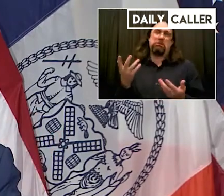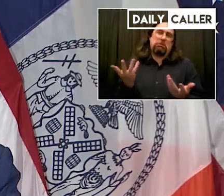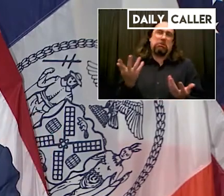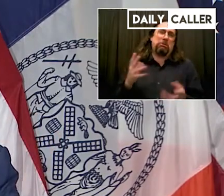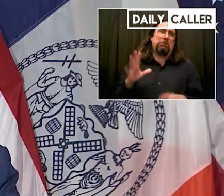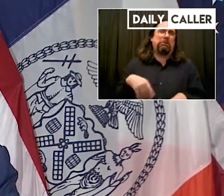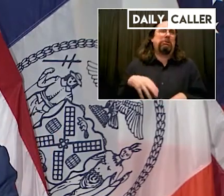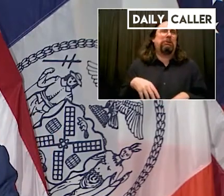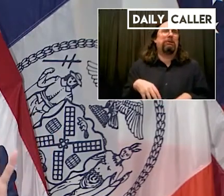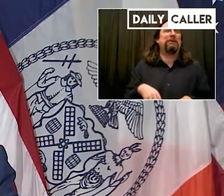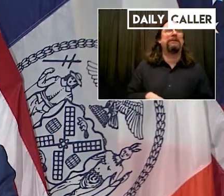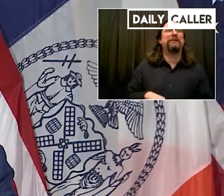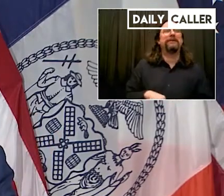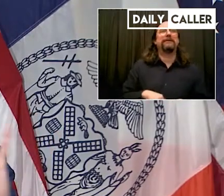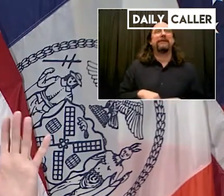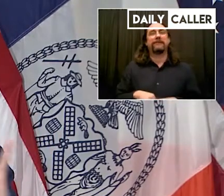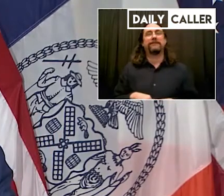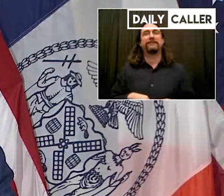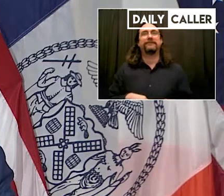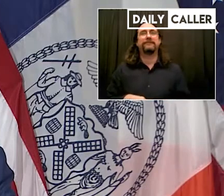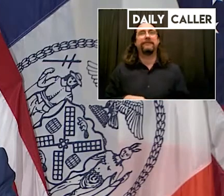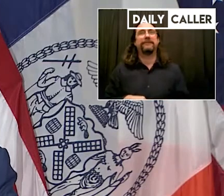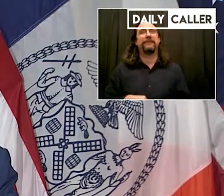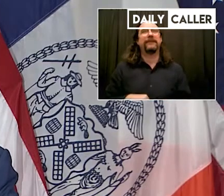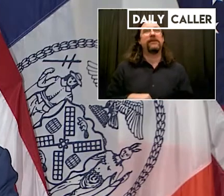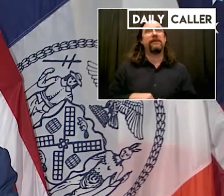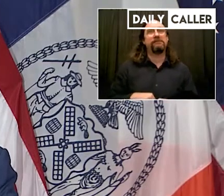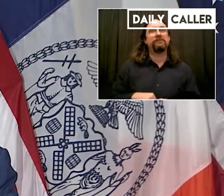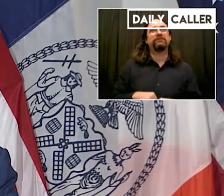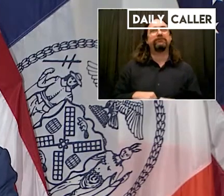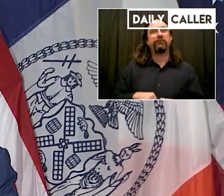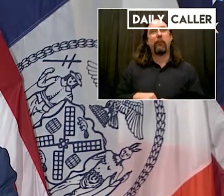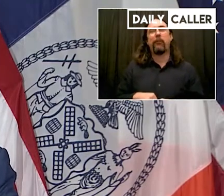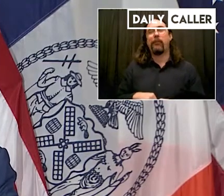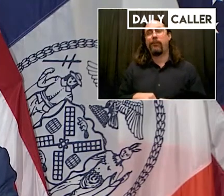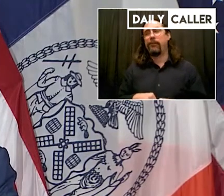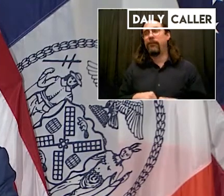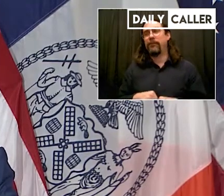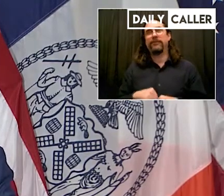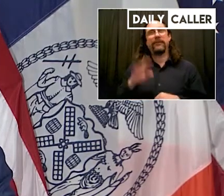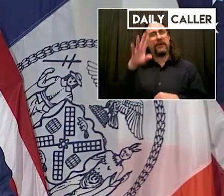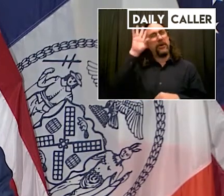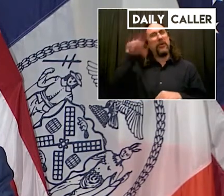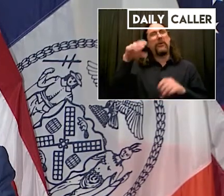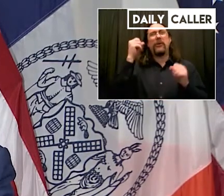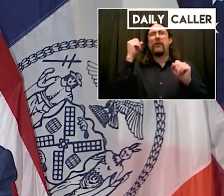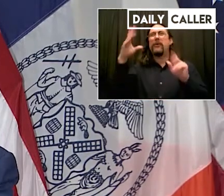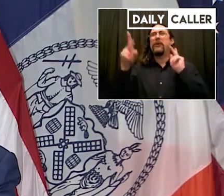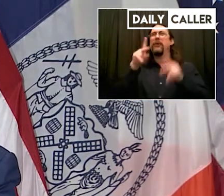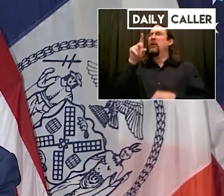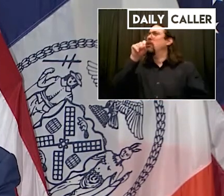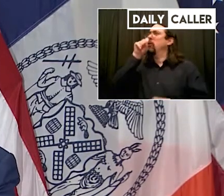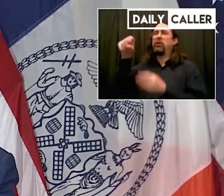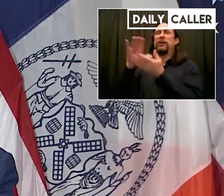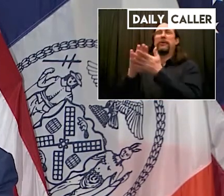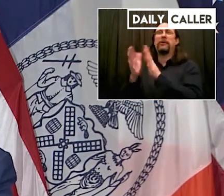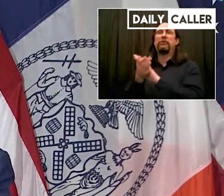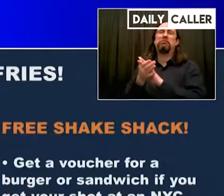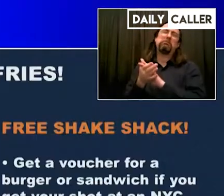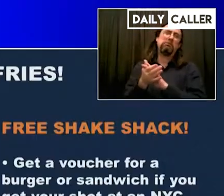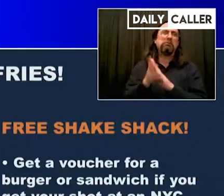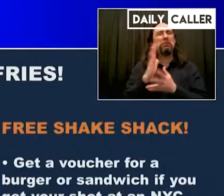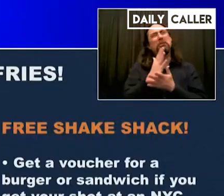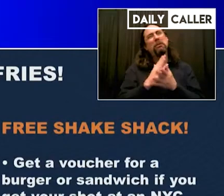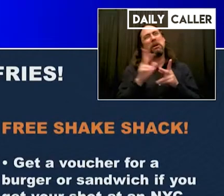some people love hamburgers, some don't. Really want to respect all ways of life. But if this is appealing to you, just think of this when you think of